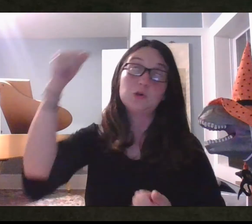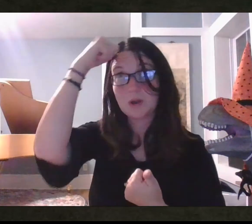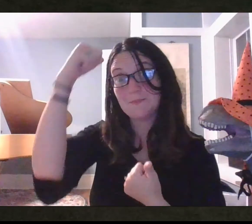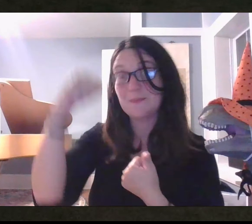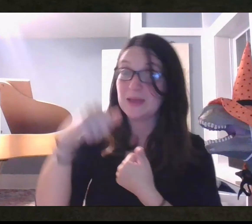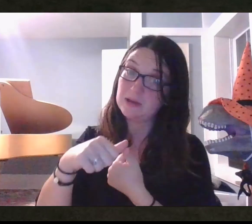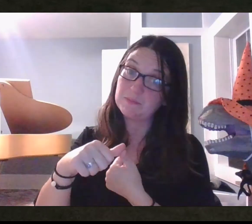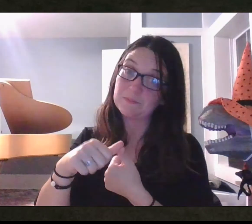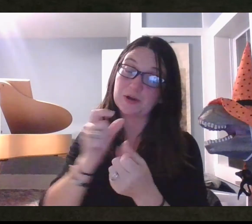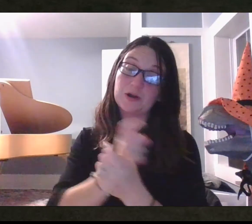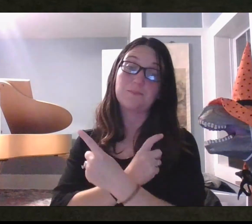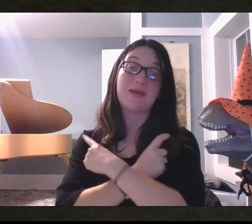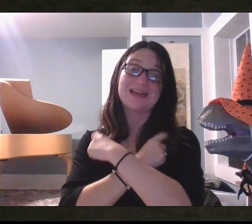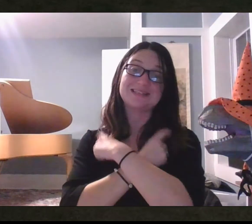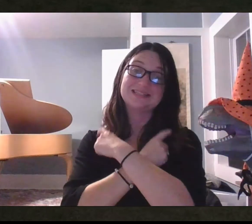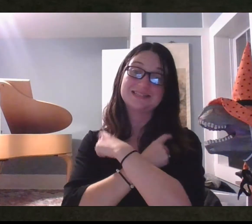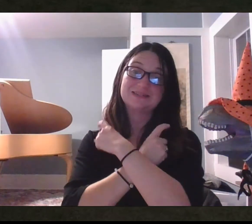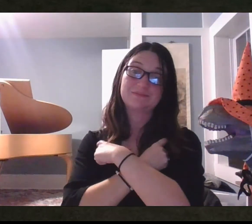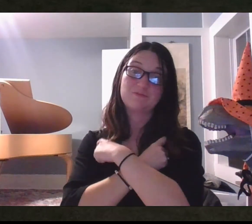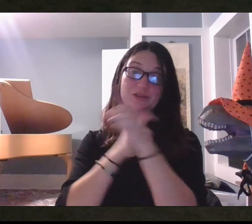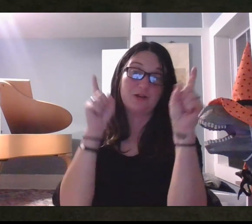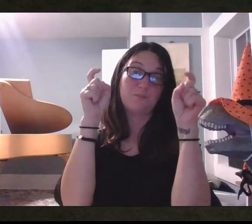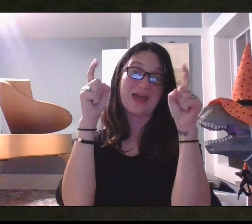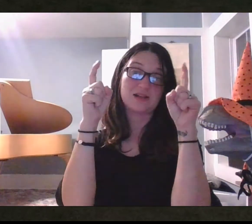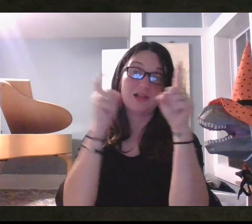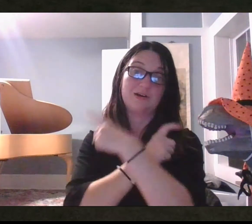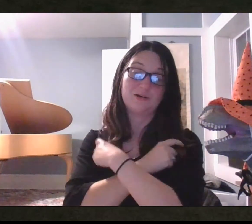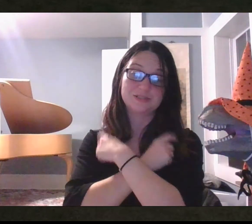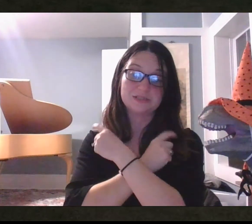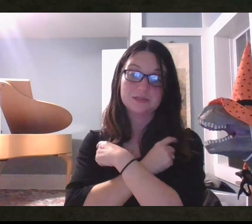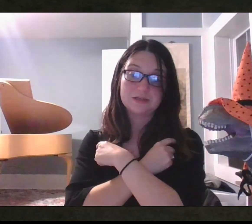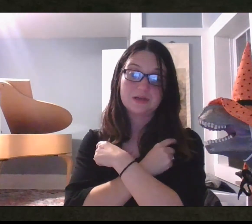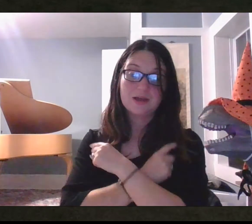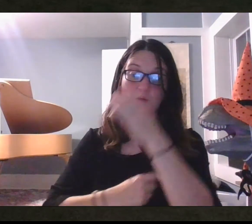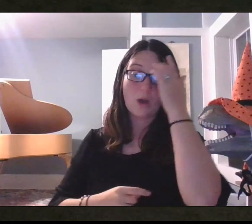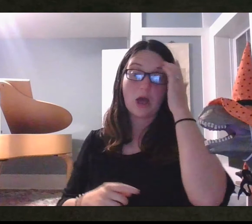Do you remember bat? Your little bat claw?